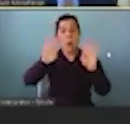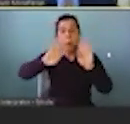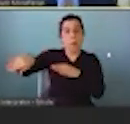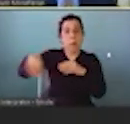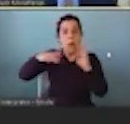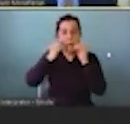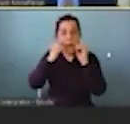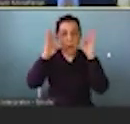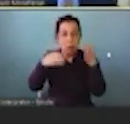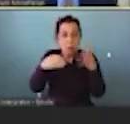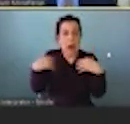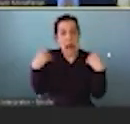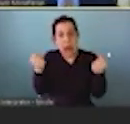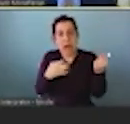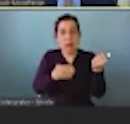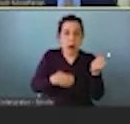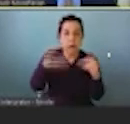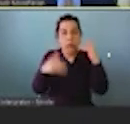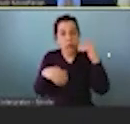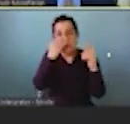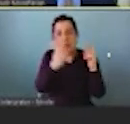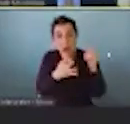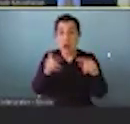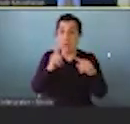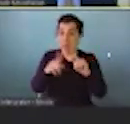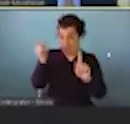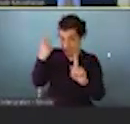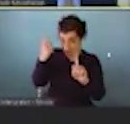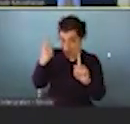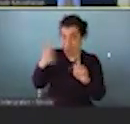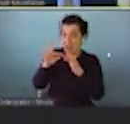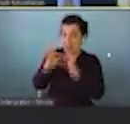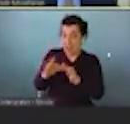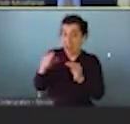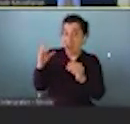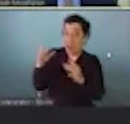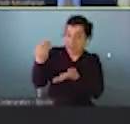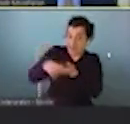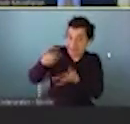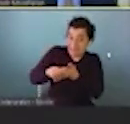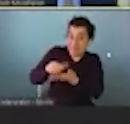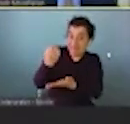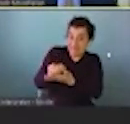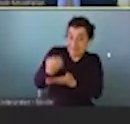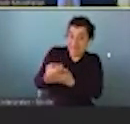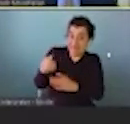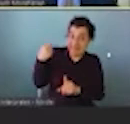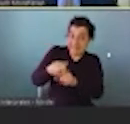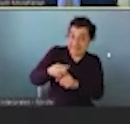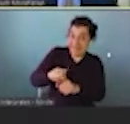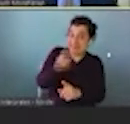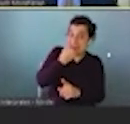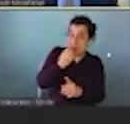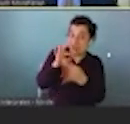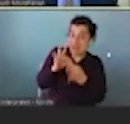conversations about health and hunger and disparities. But if we start to bring in the healthcare spending on diet-related diseases, if we start to talk